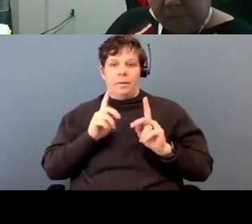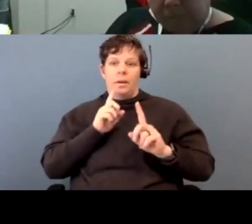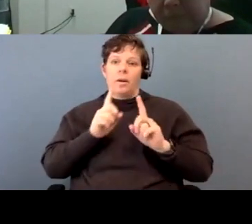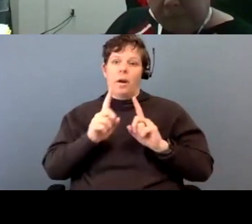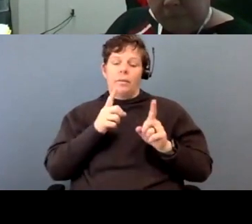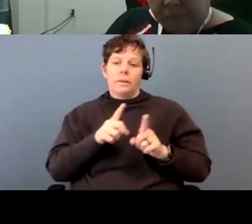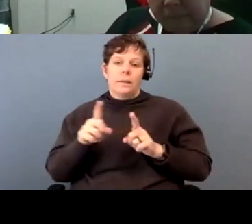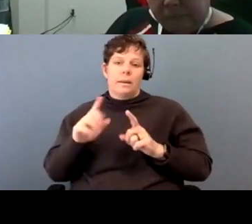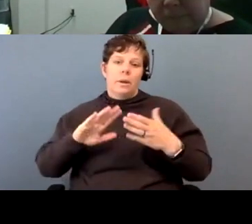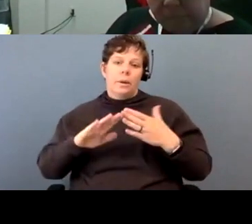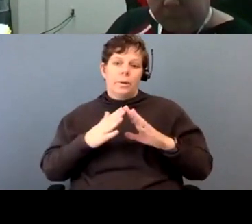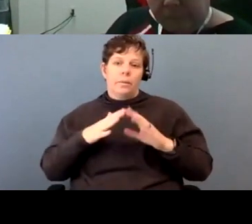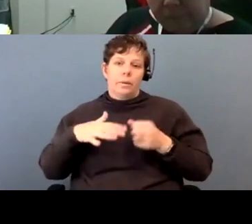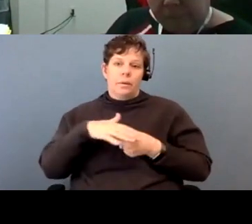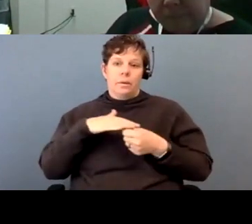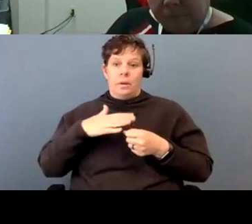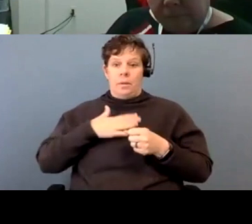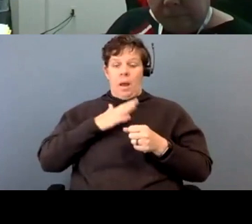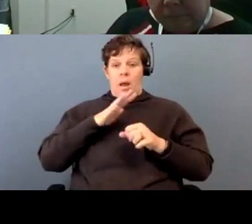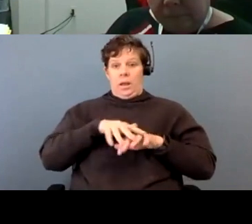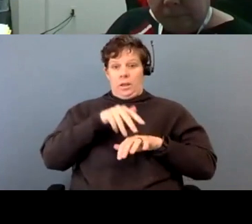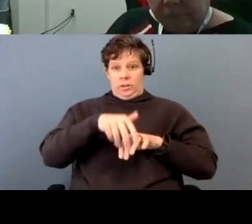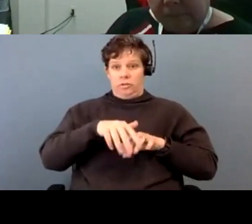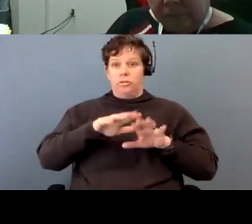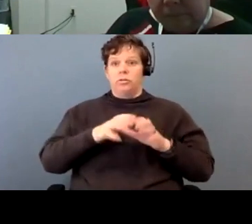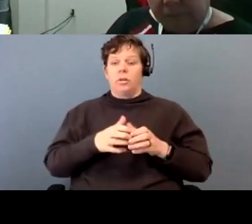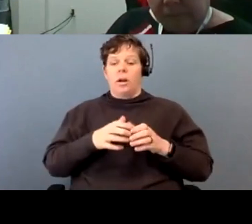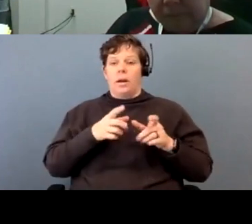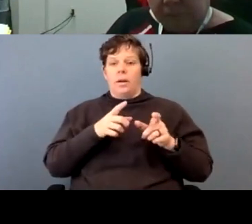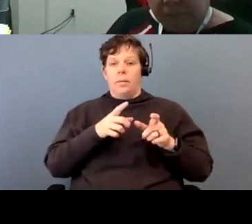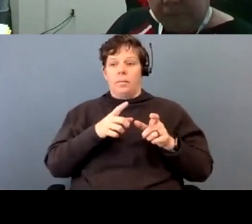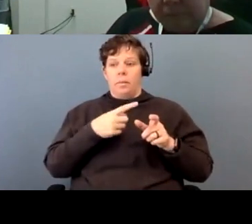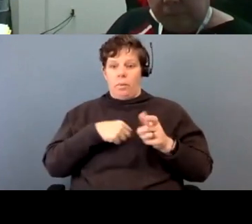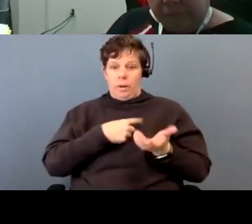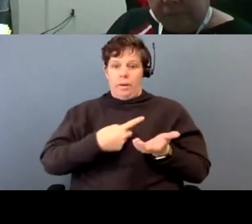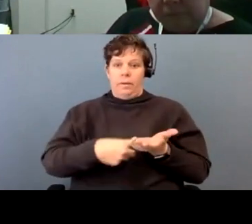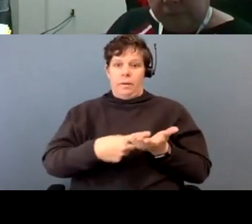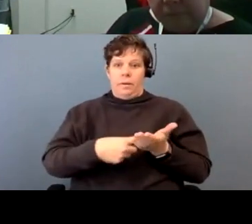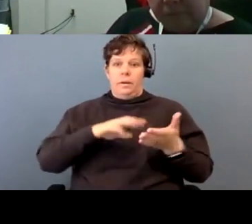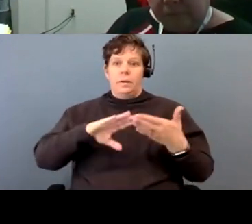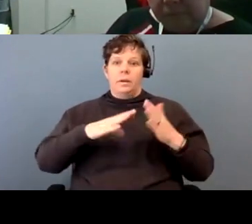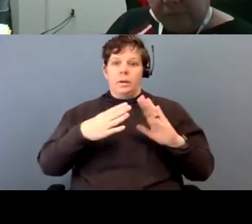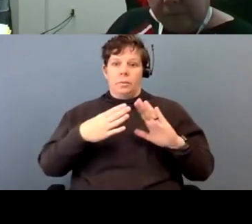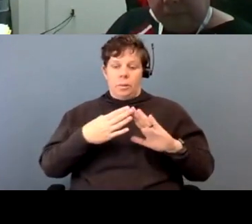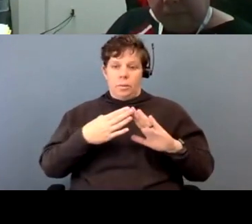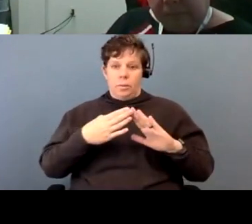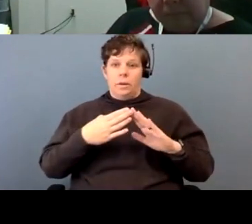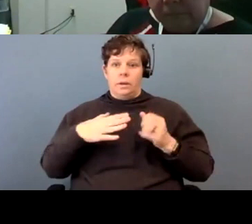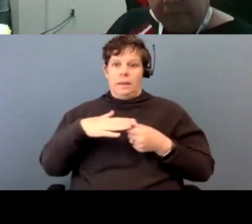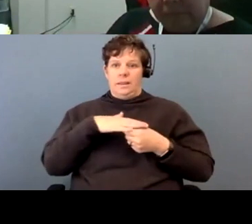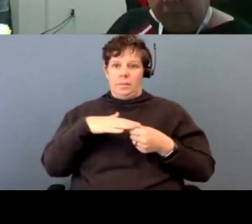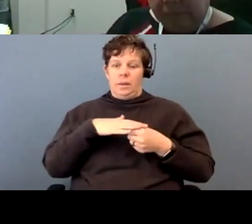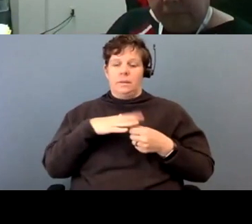community spaces and my tribe specifically, I know that they take place in, um, in community spaces, which is good. I talked to my